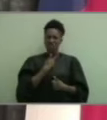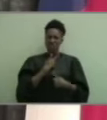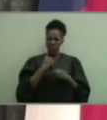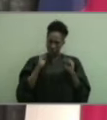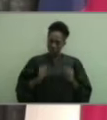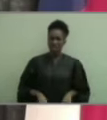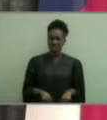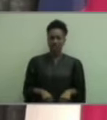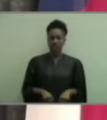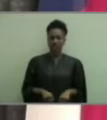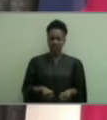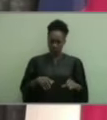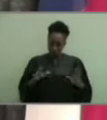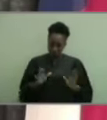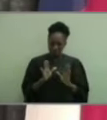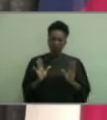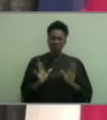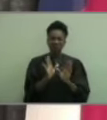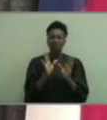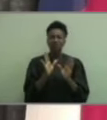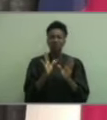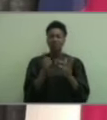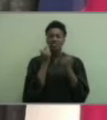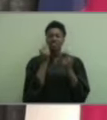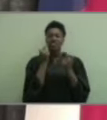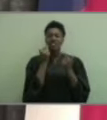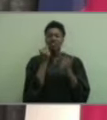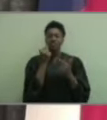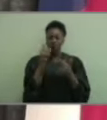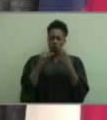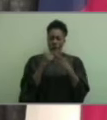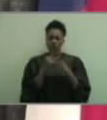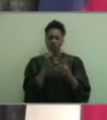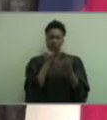have the courage to laugh at your own mistakes.